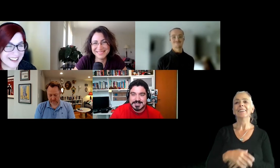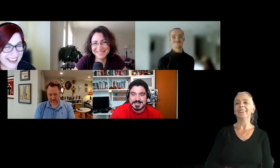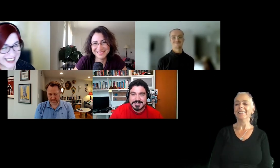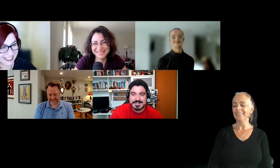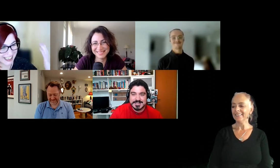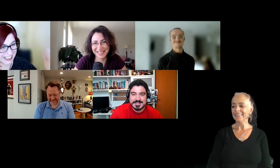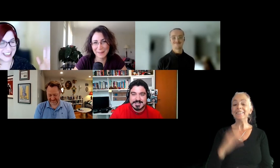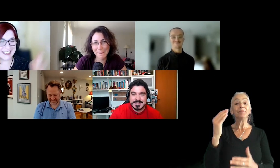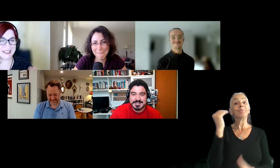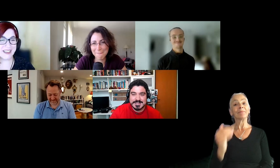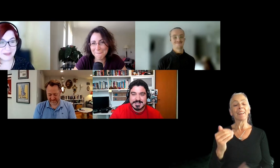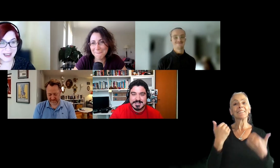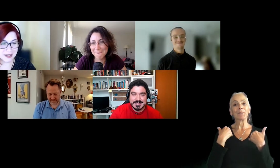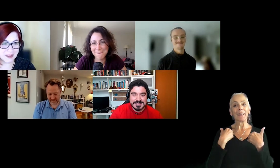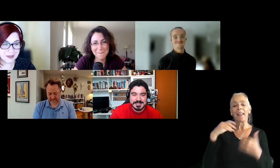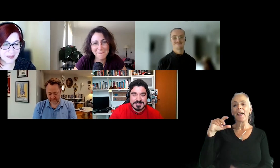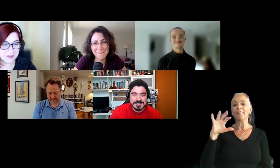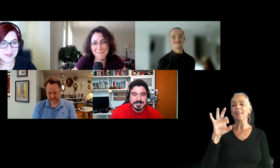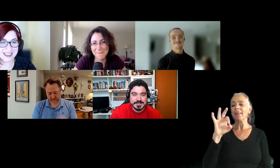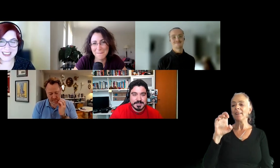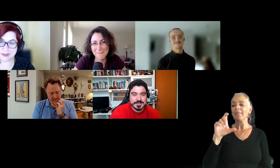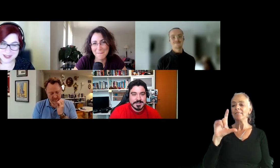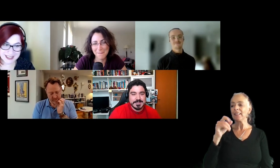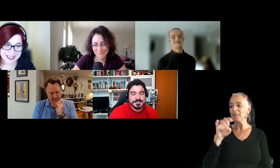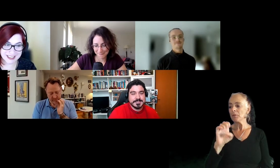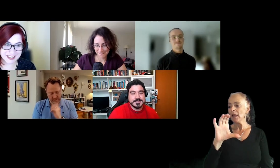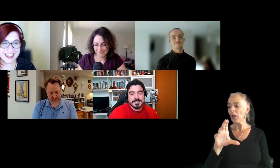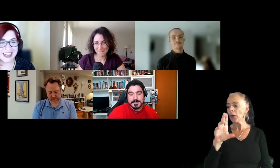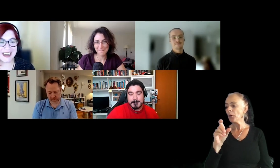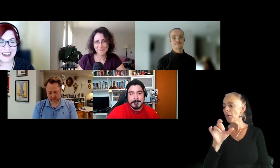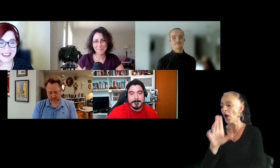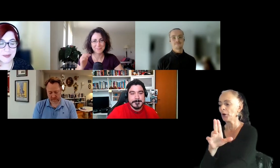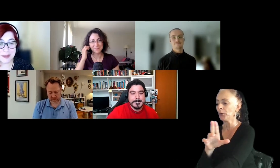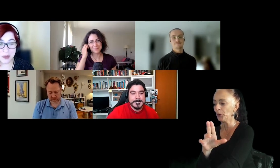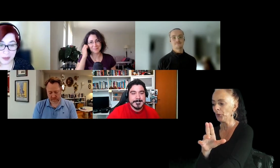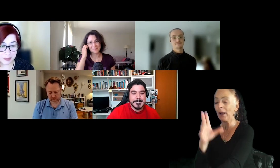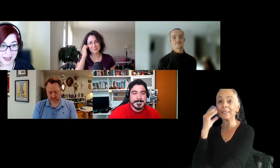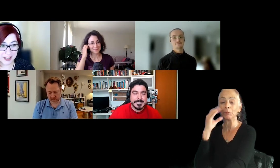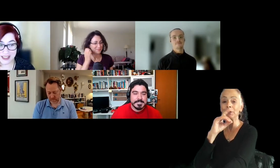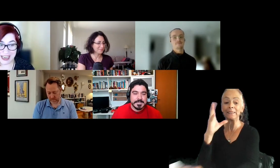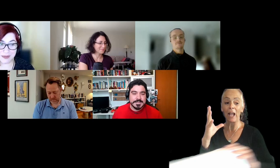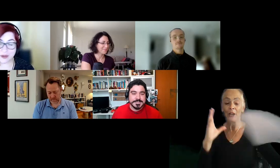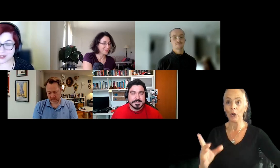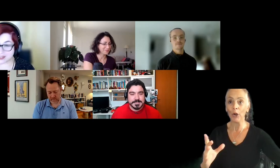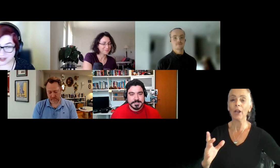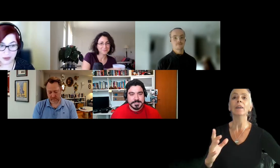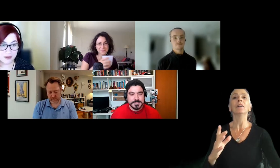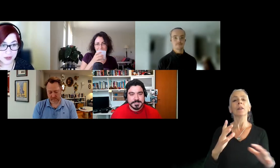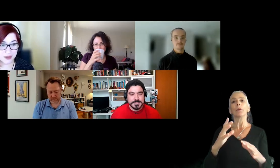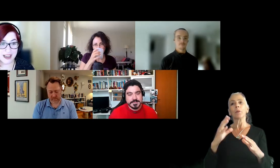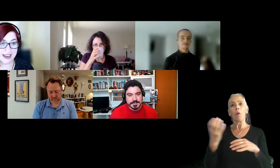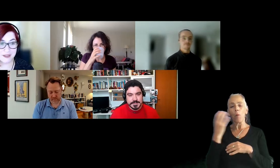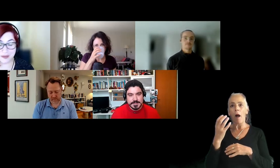Our next here is Felipe Kumaru, is an experienced designer, experiencing mobile applications and games, focused in